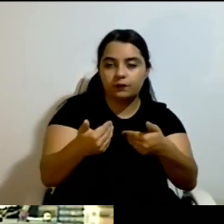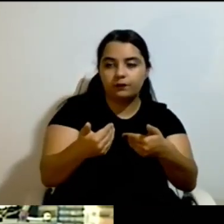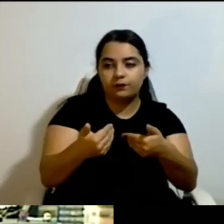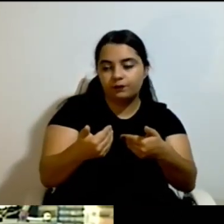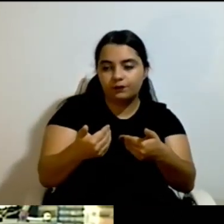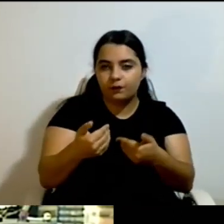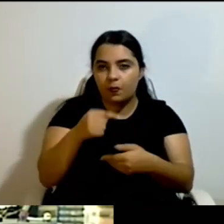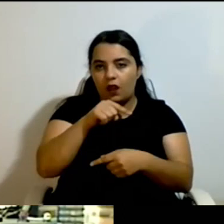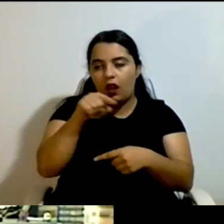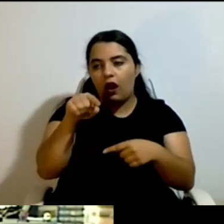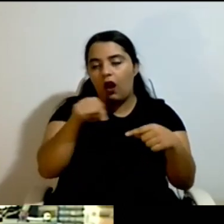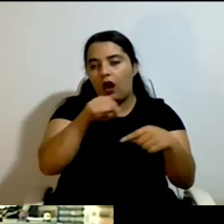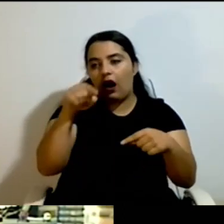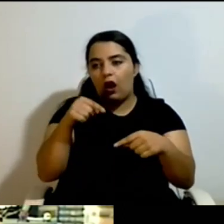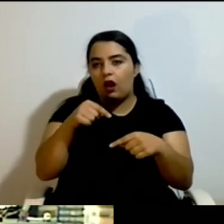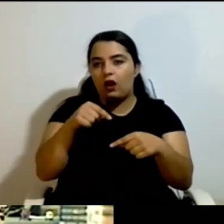much assistance you need.